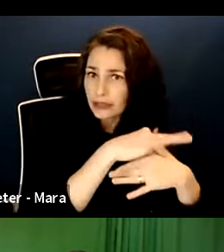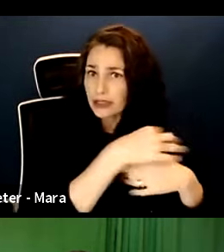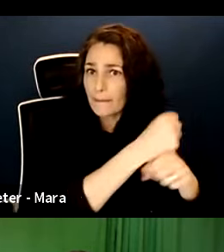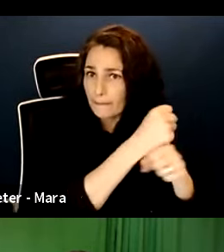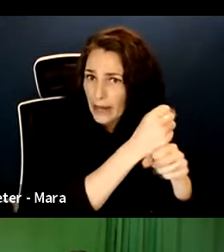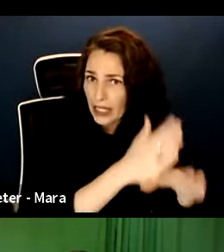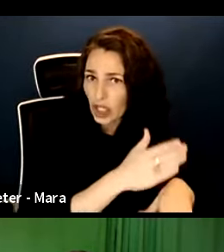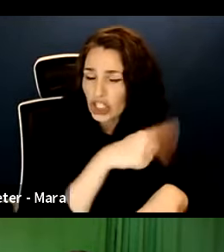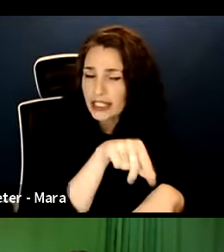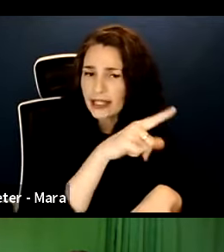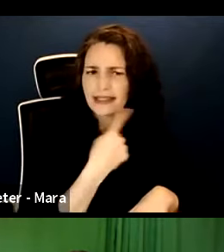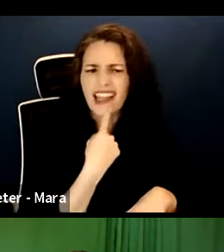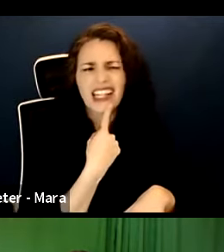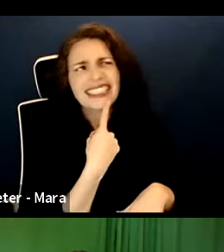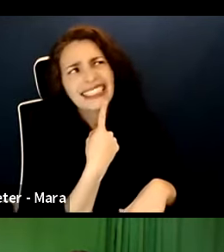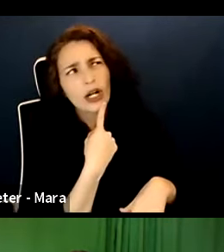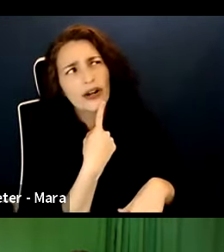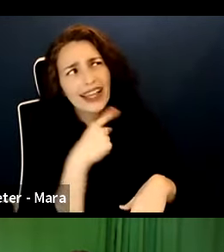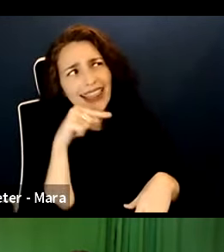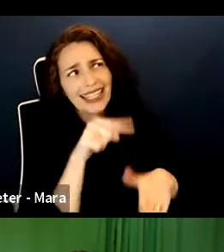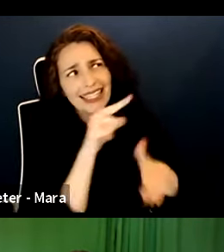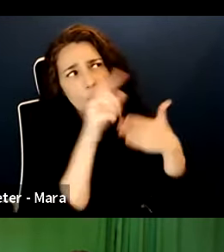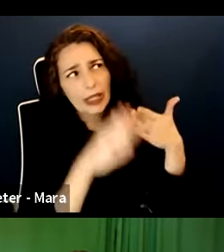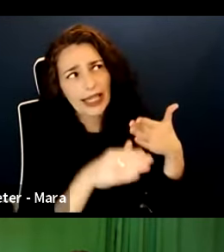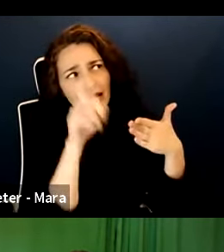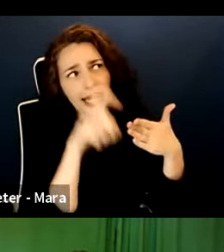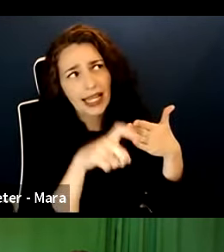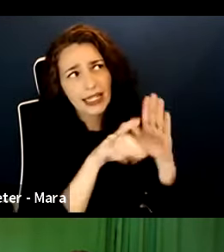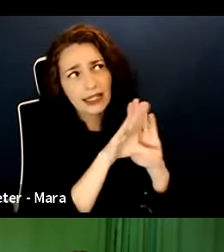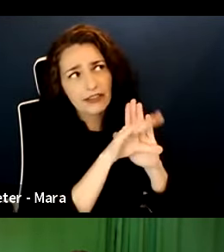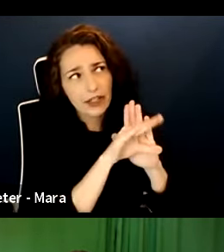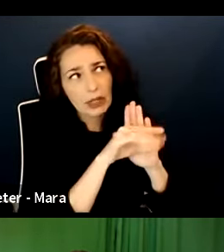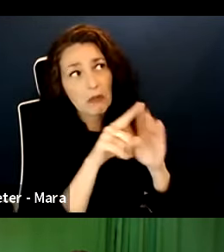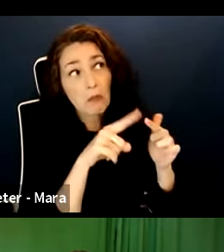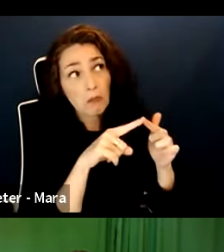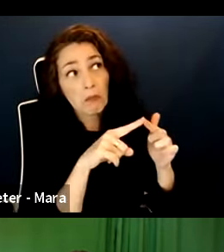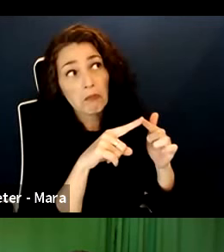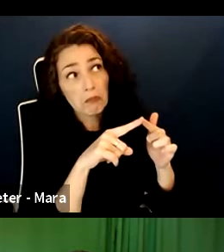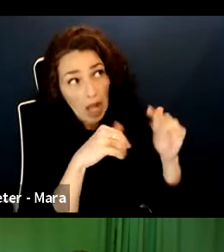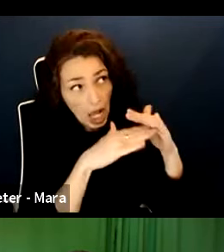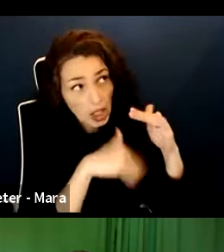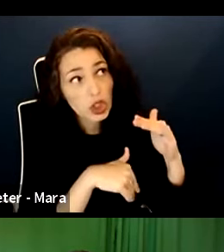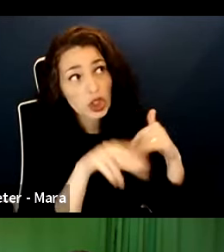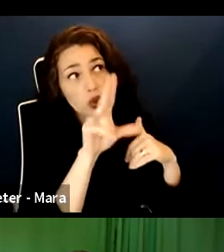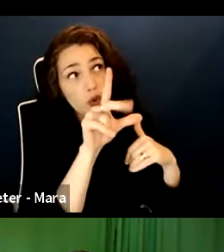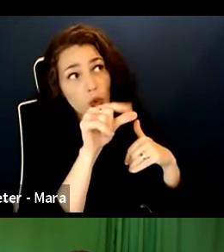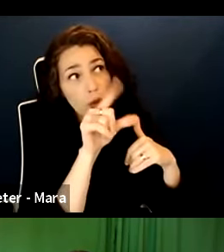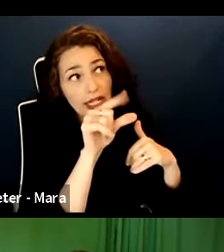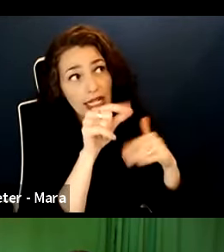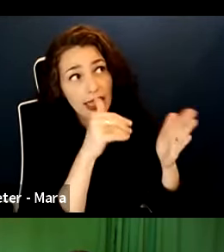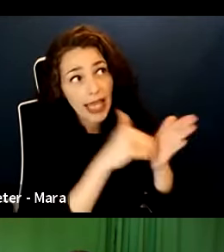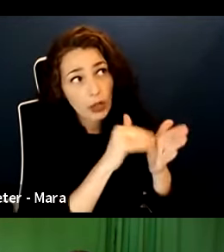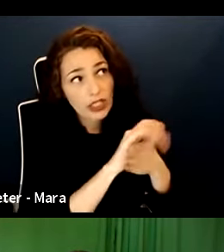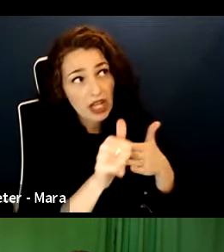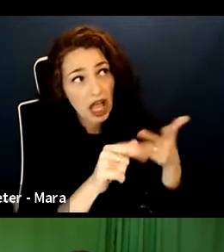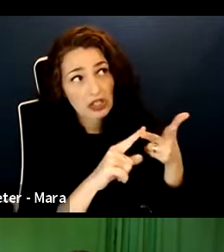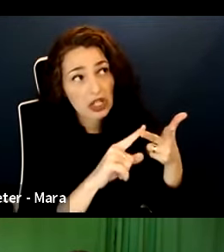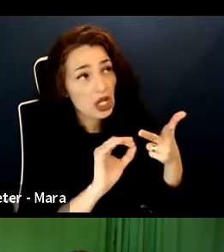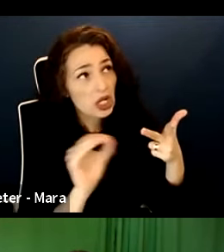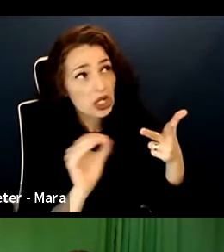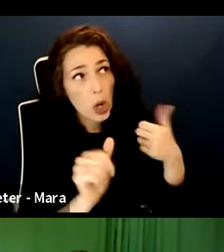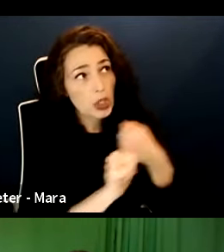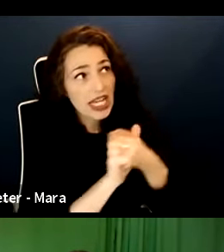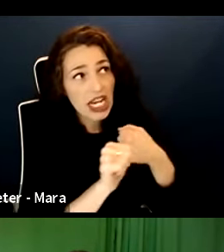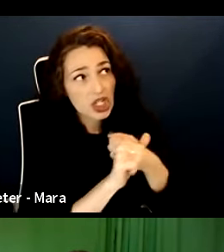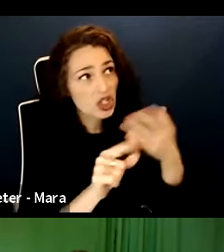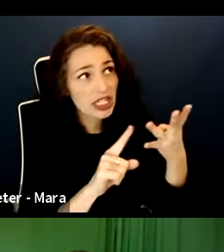need to film this this weekend. It is under $20,000. I don't have stunts and there's no sex, no simulated,